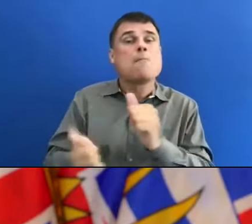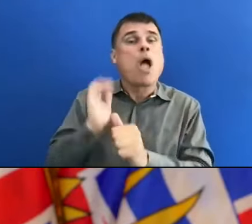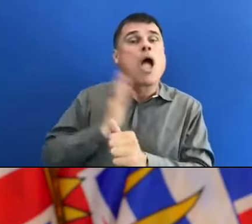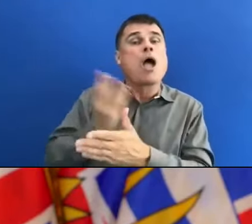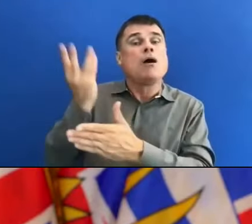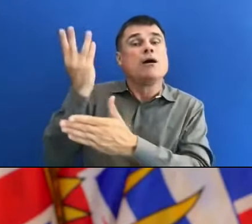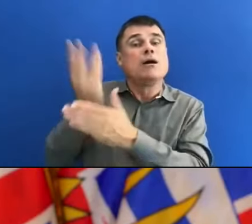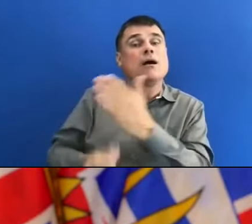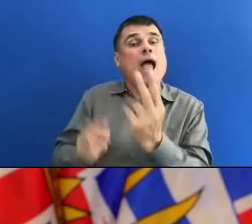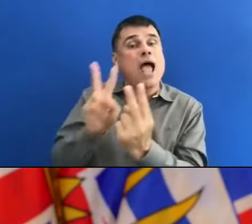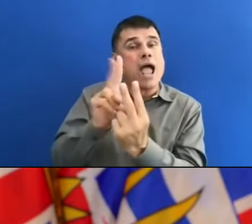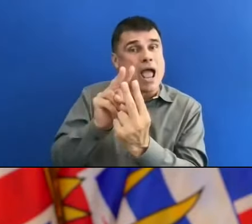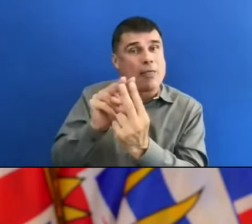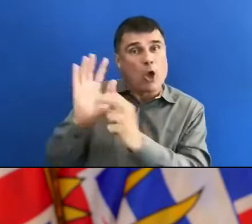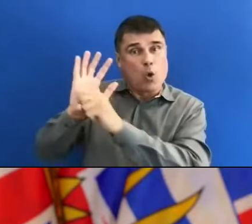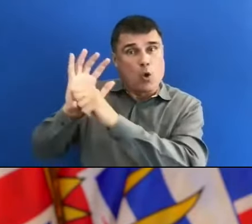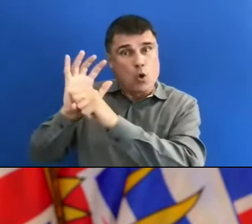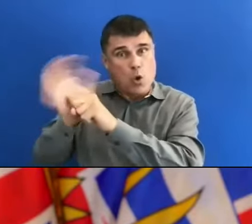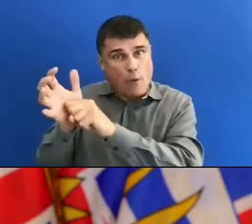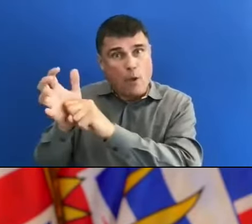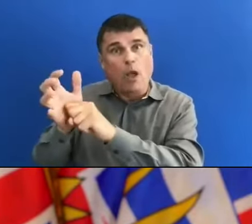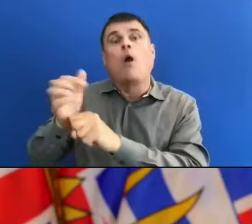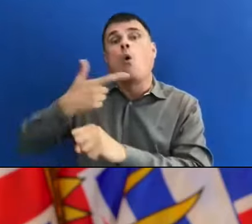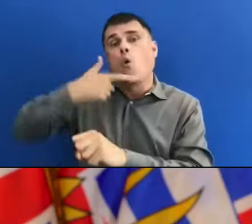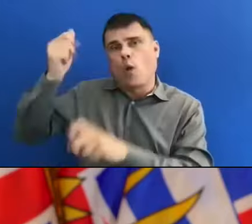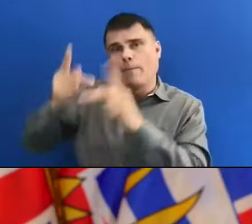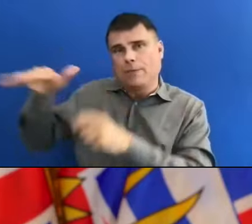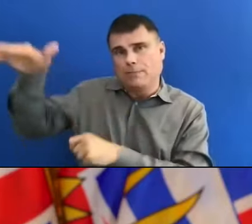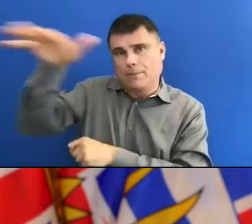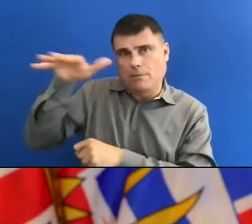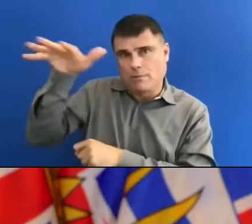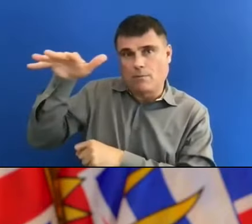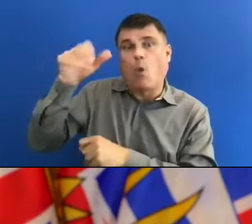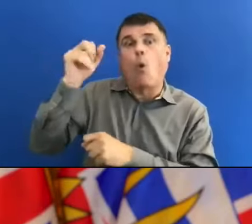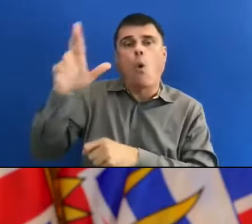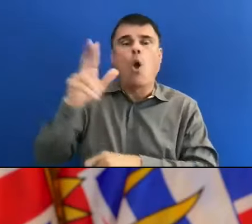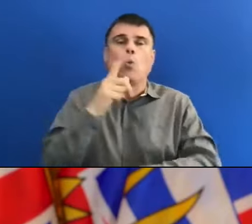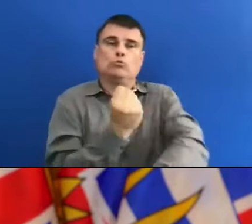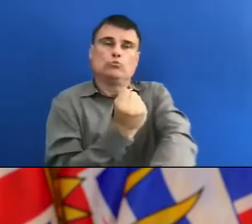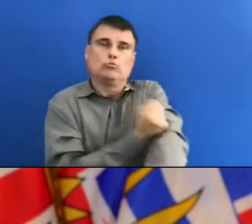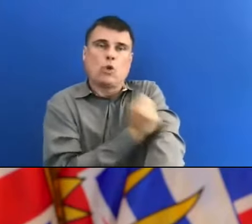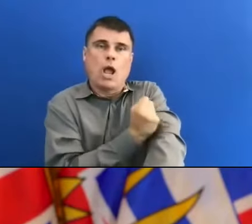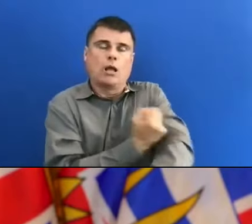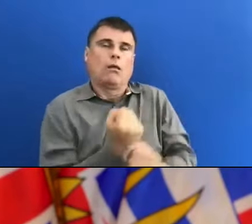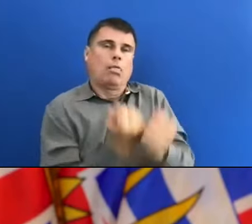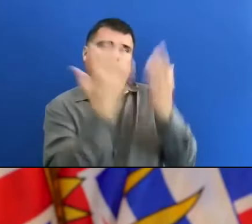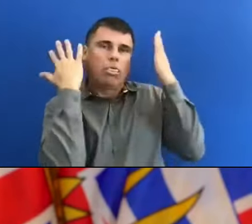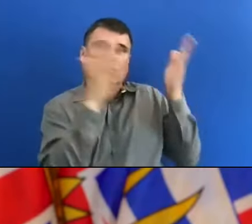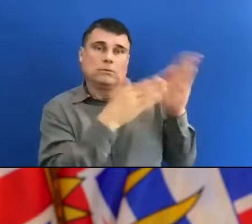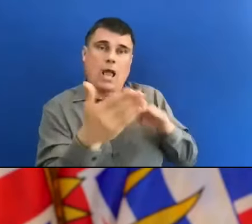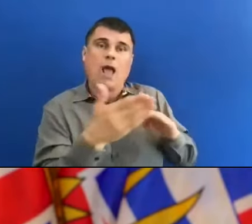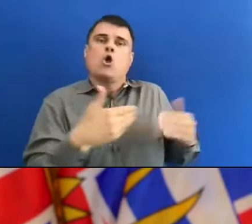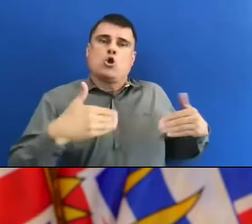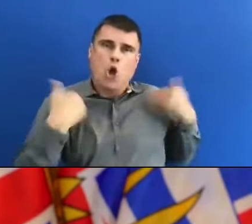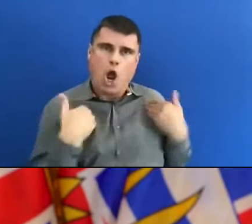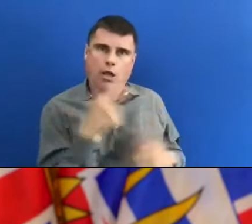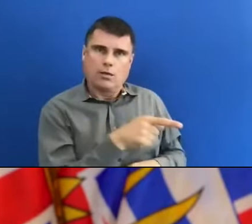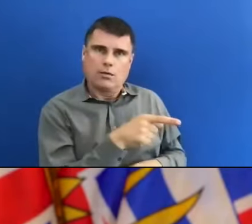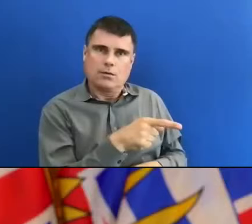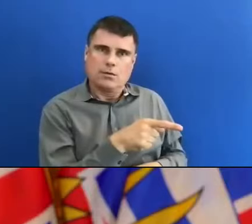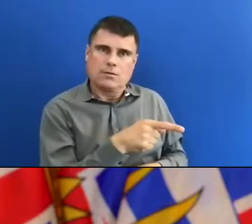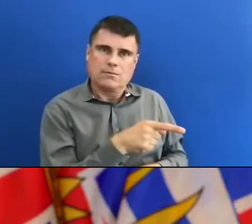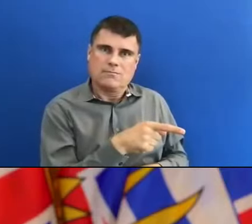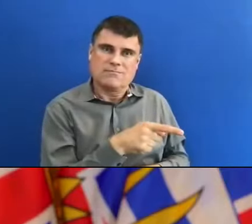older age groups and related to the overdose crisis in younger age groups. we've presented some of that data. As well,